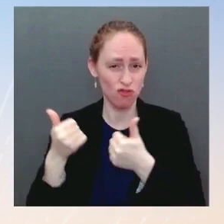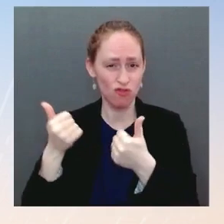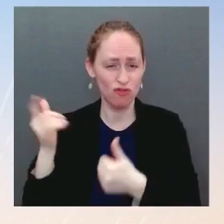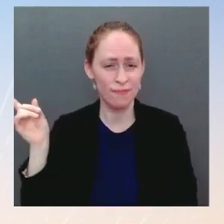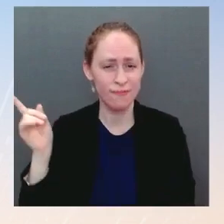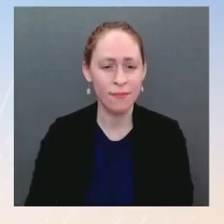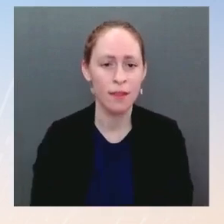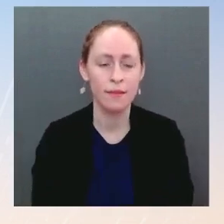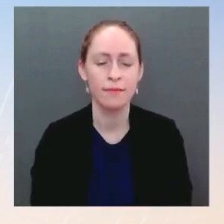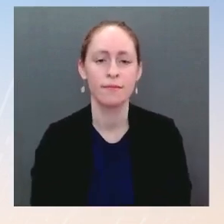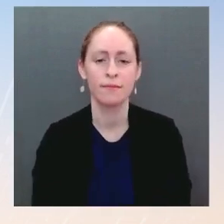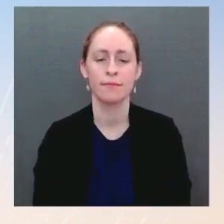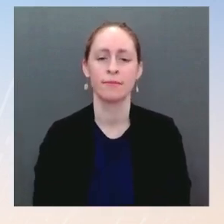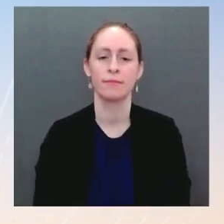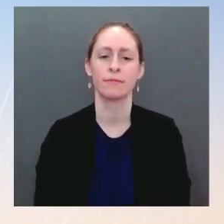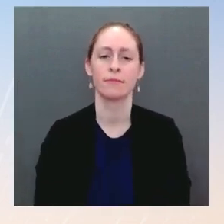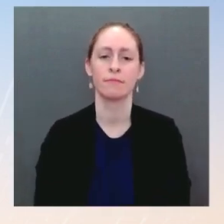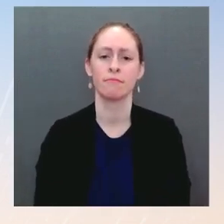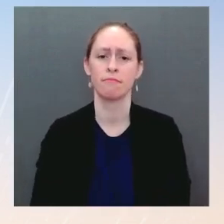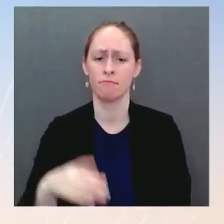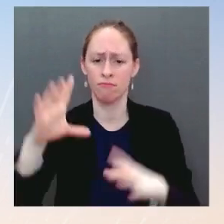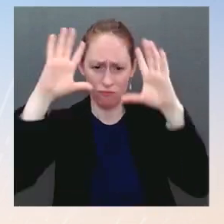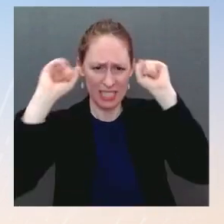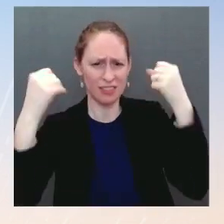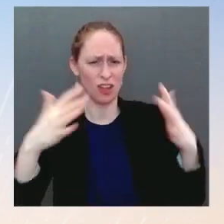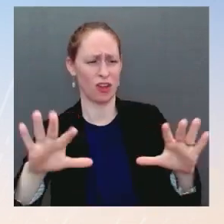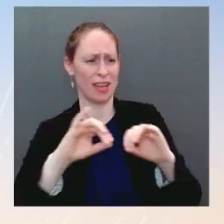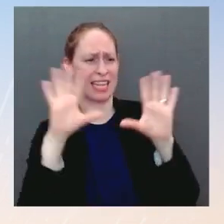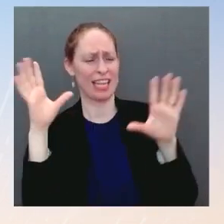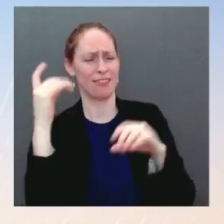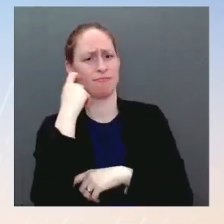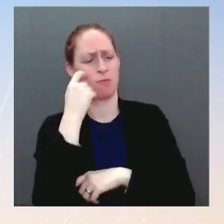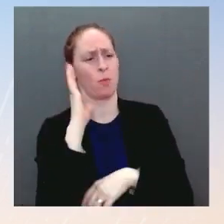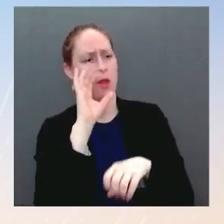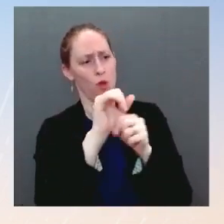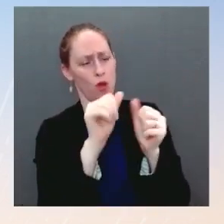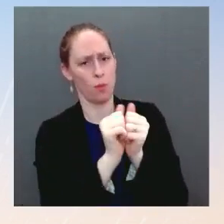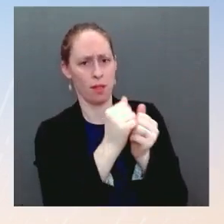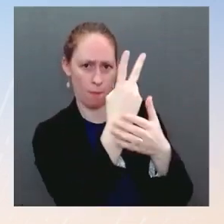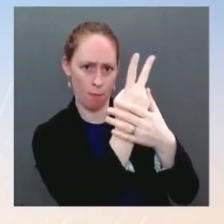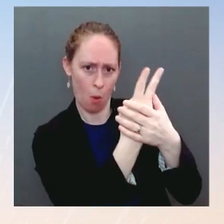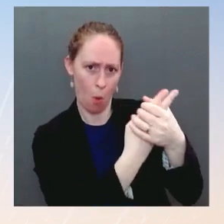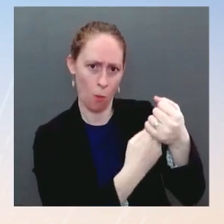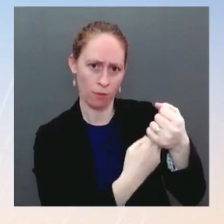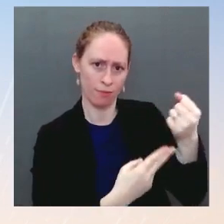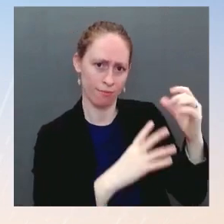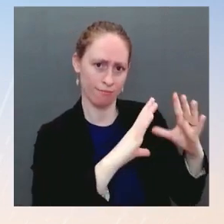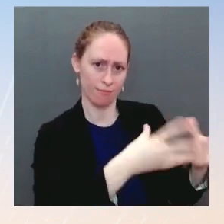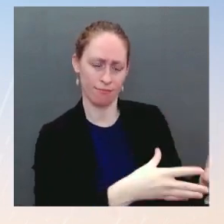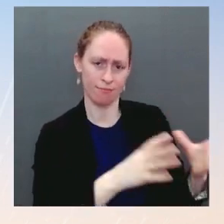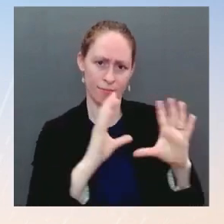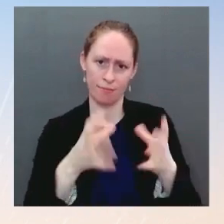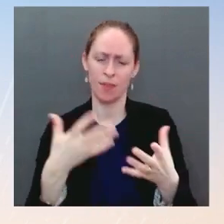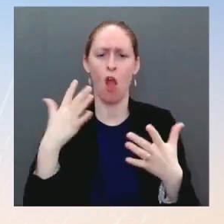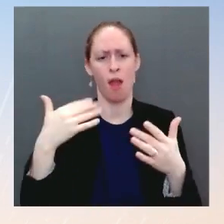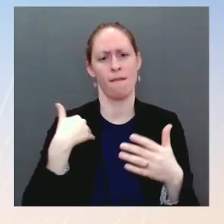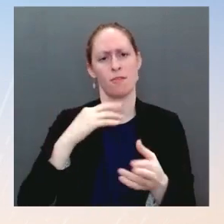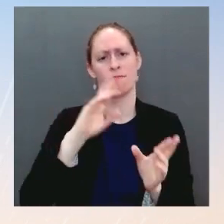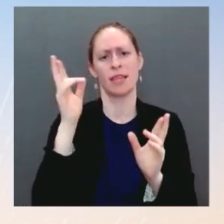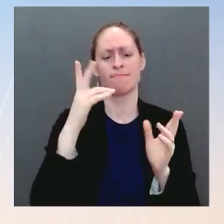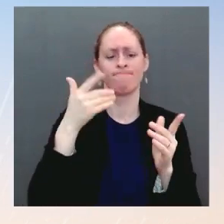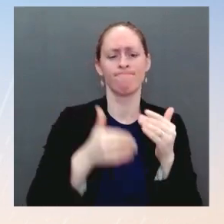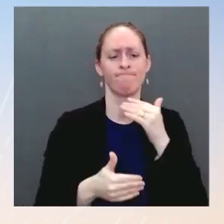historic parts of these processes that include con- — the advice — receiving the advice, welcoming